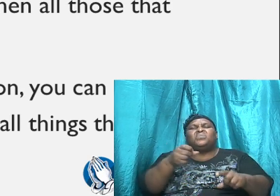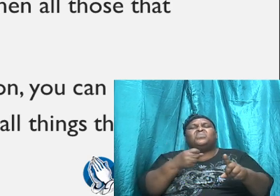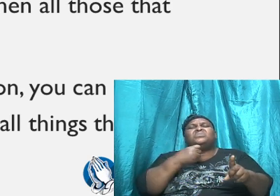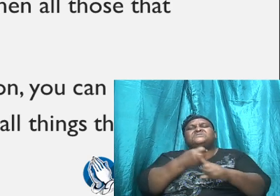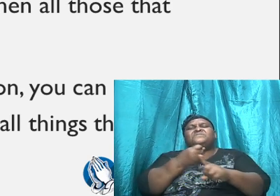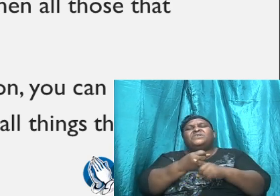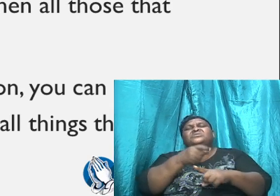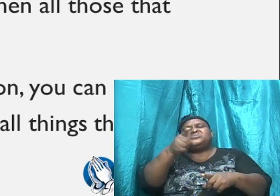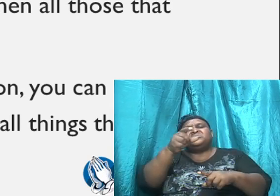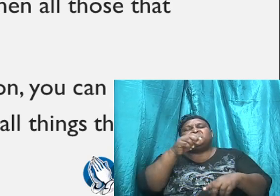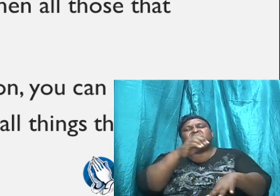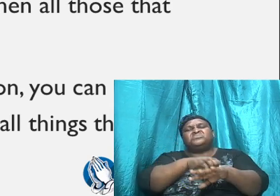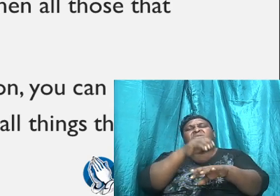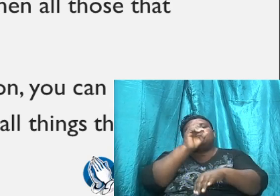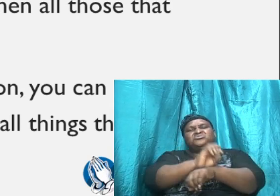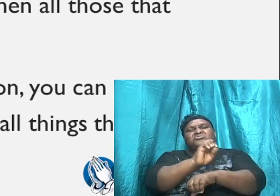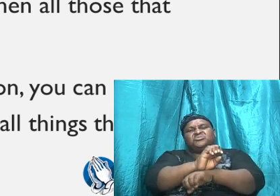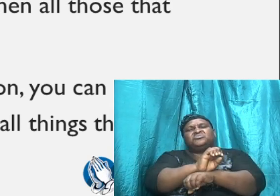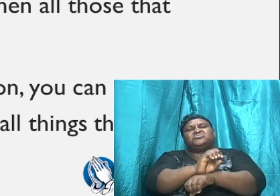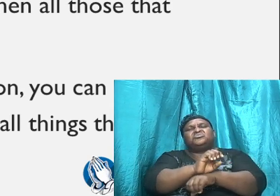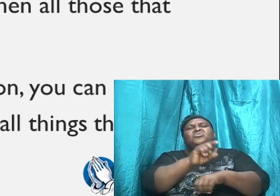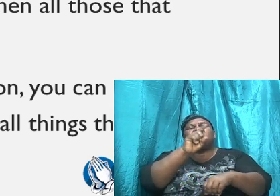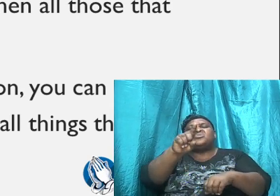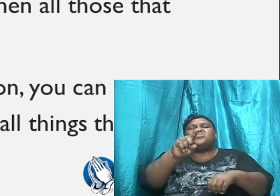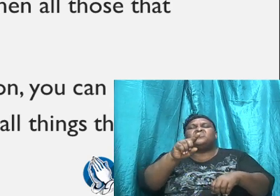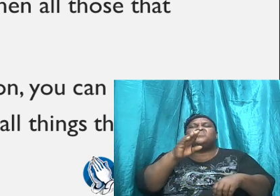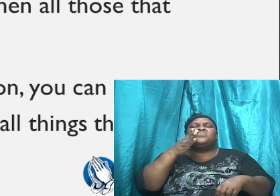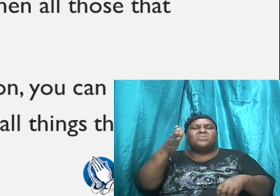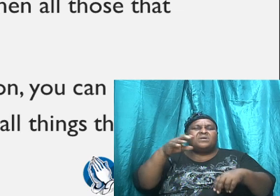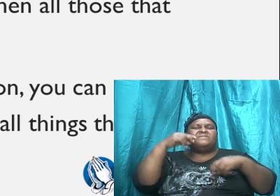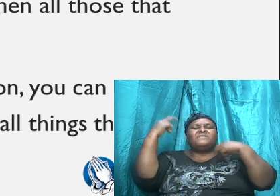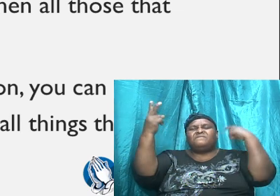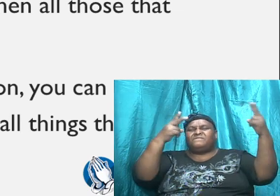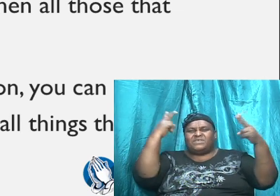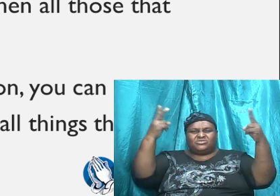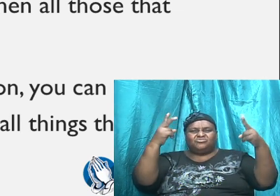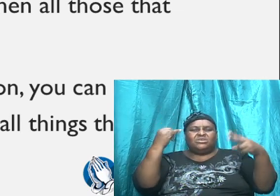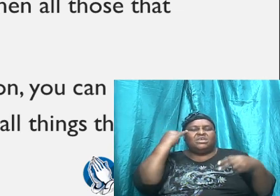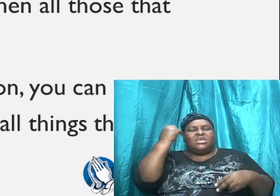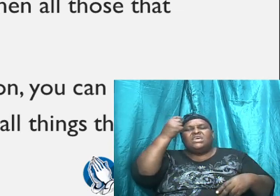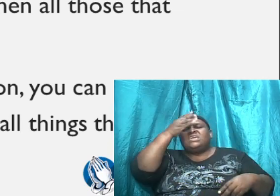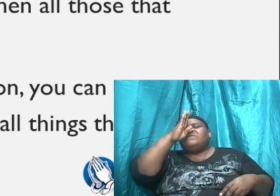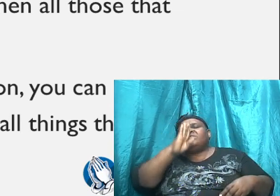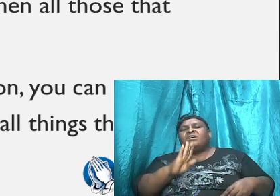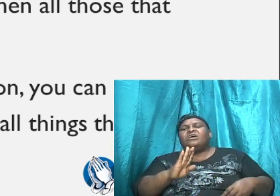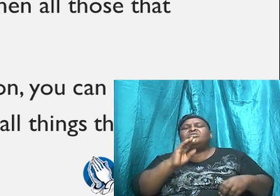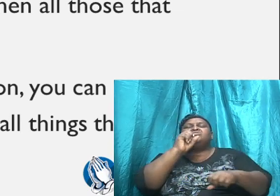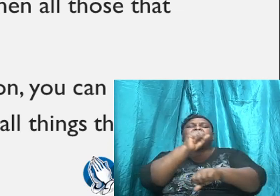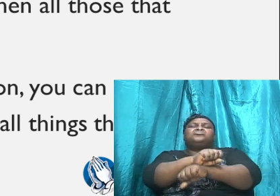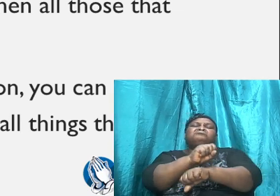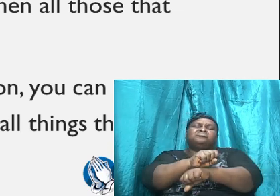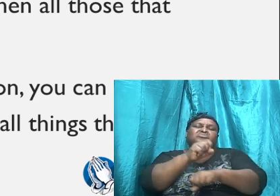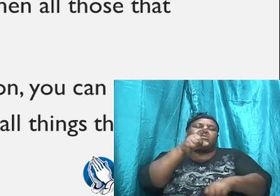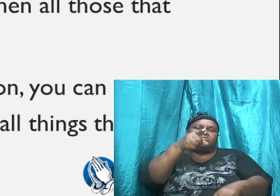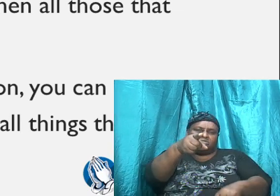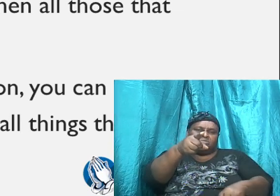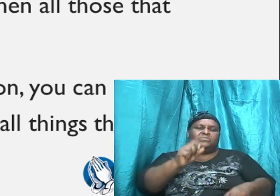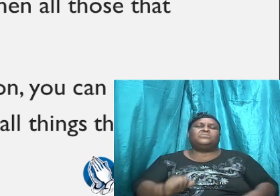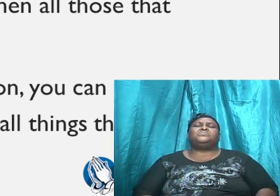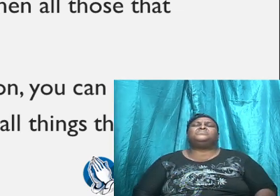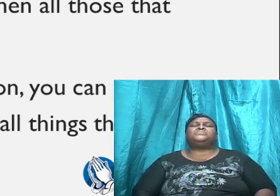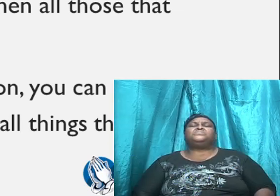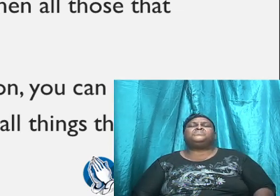fighting you, period, you will have the victory if God is on your